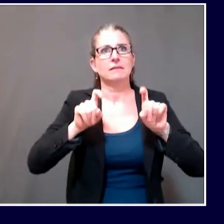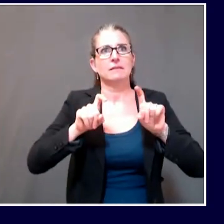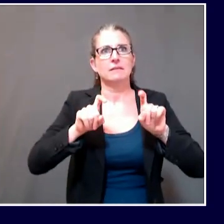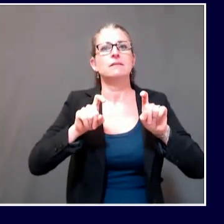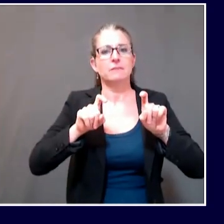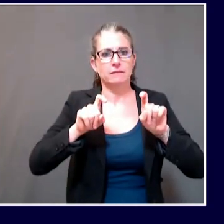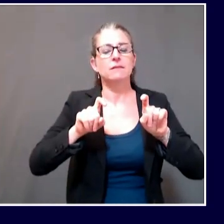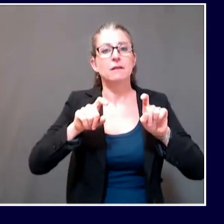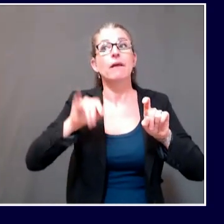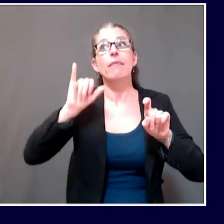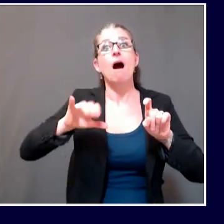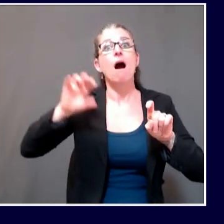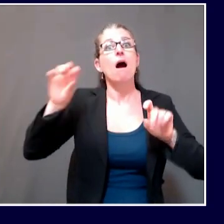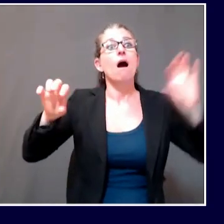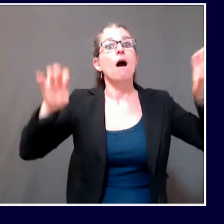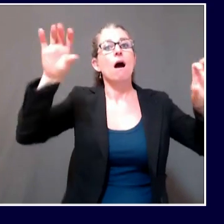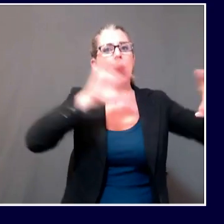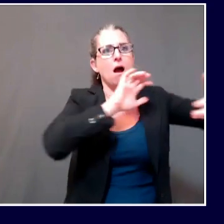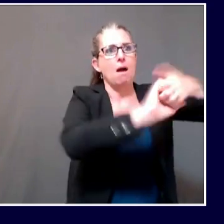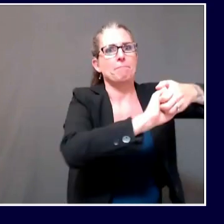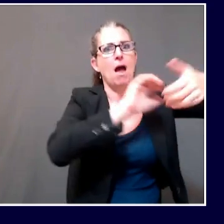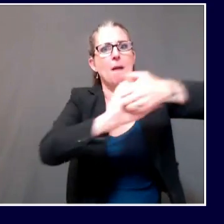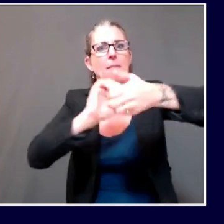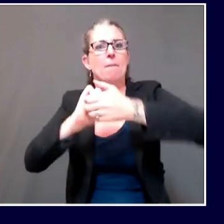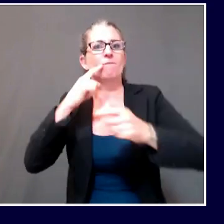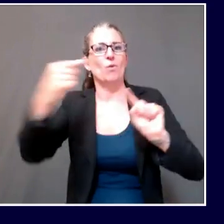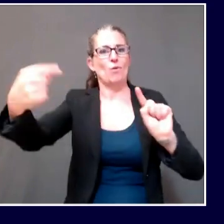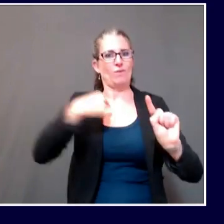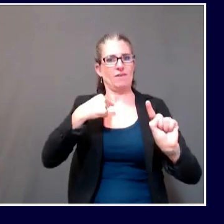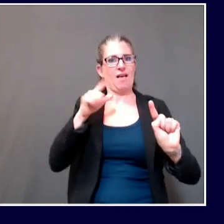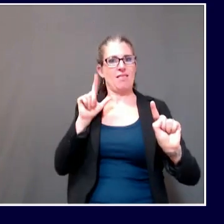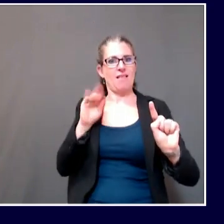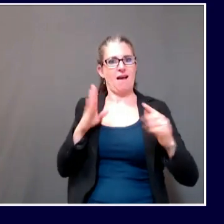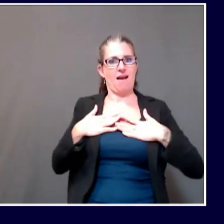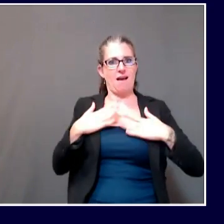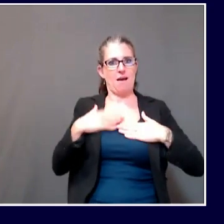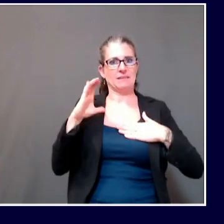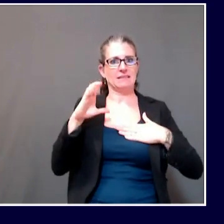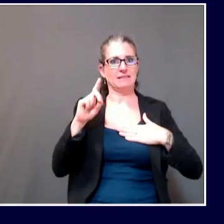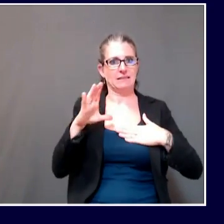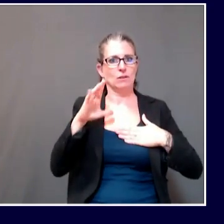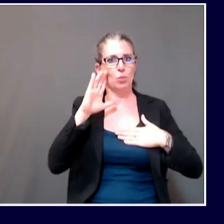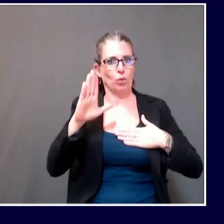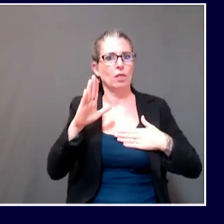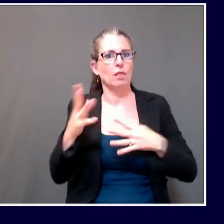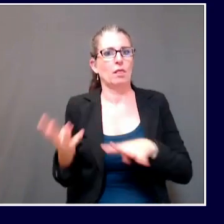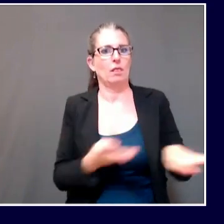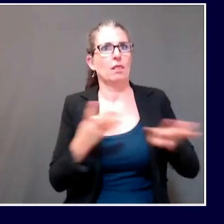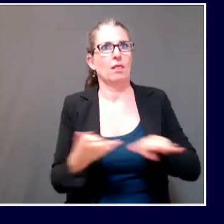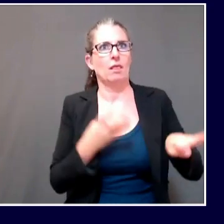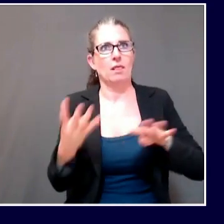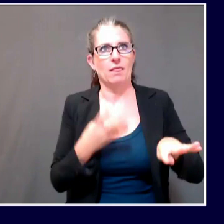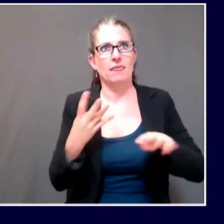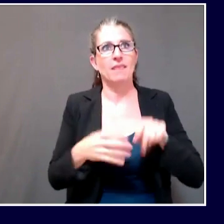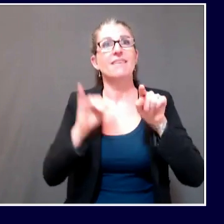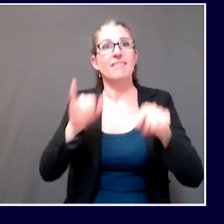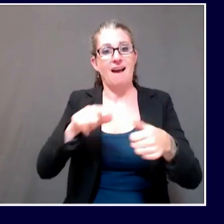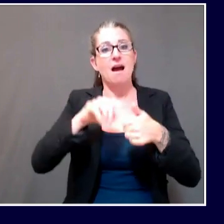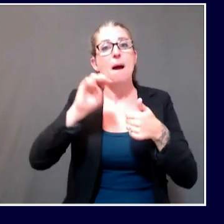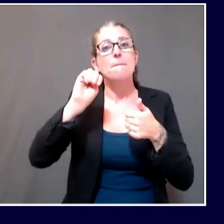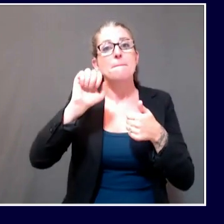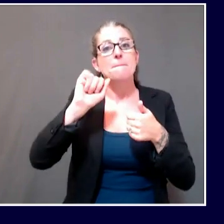and timely testing for Maine people and visitors. The new MaineHealth sites are in Damarskada, Rockport,